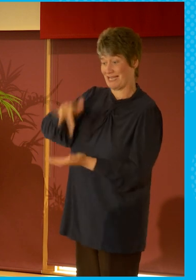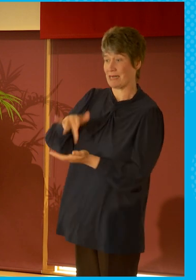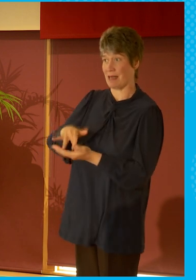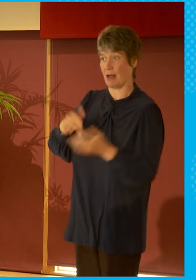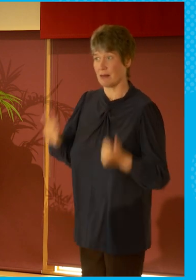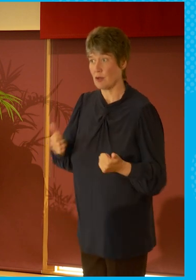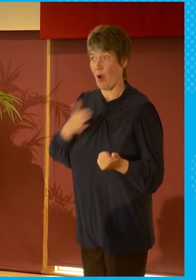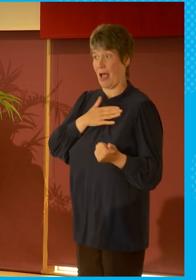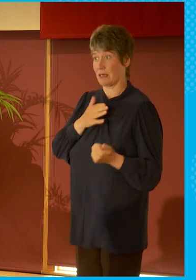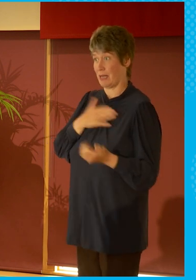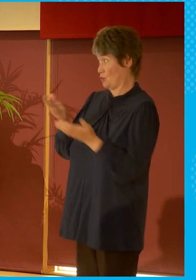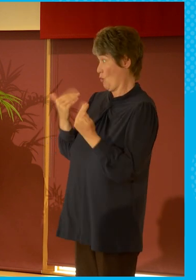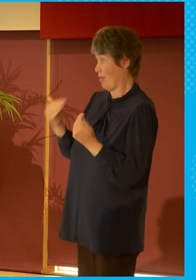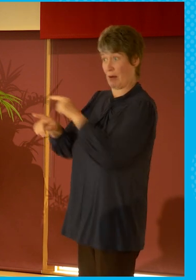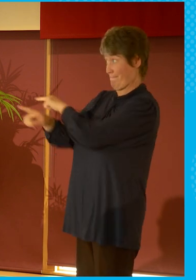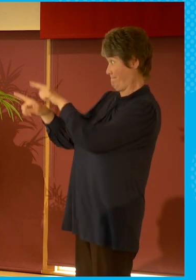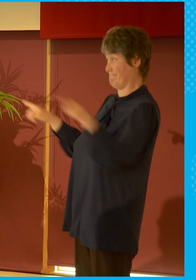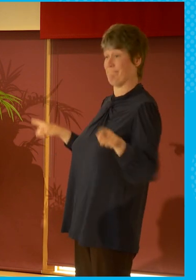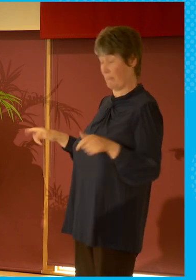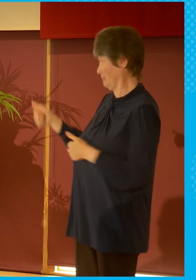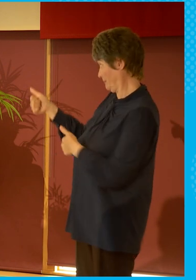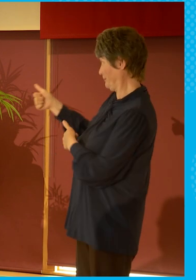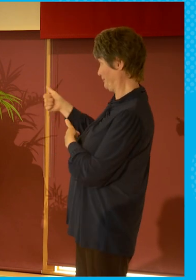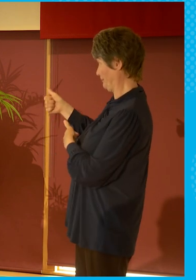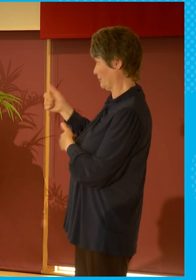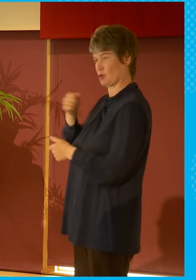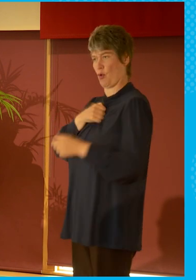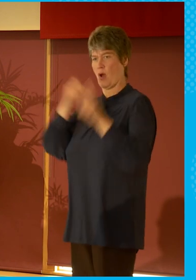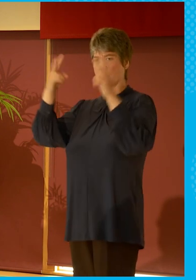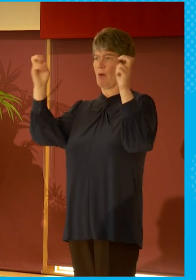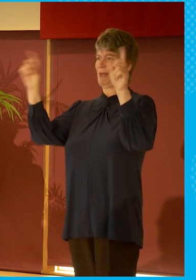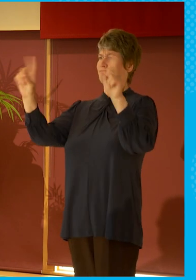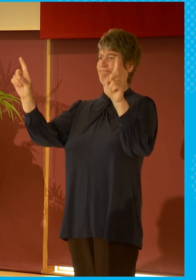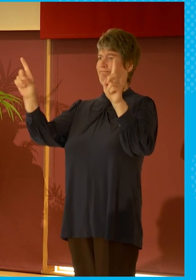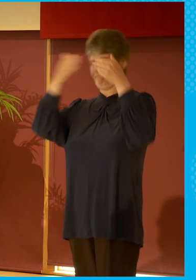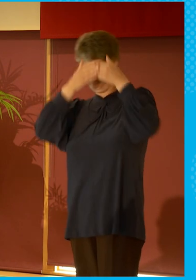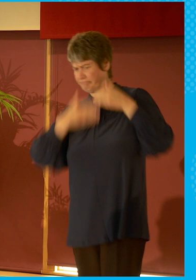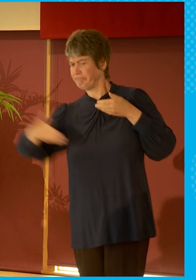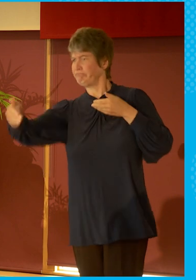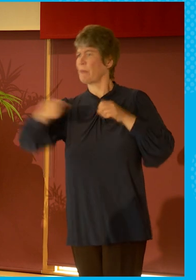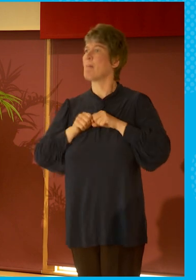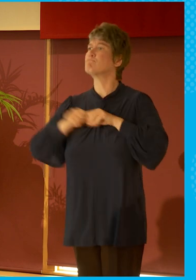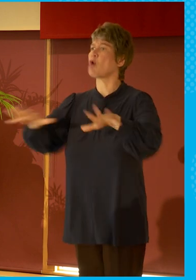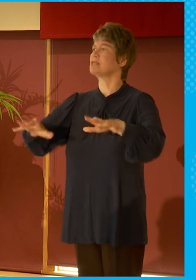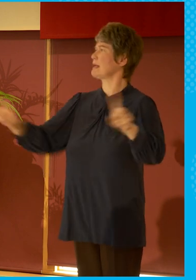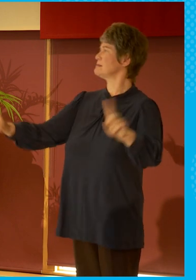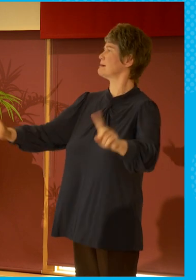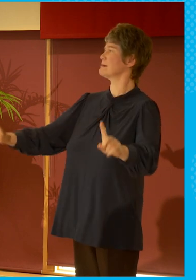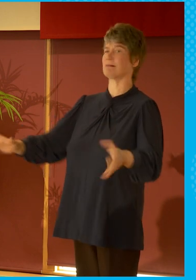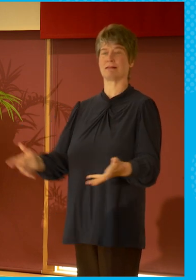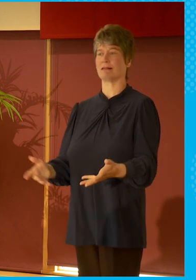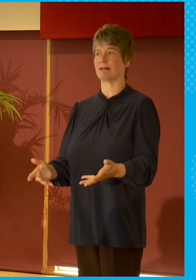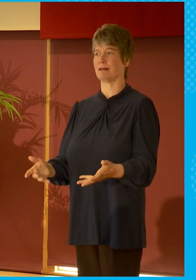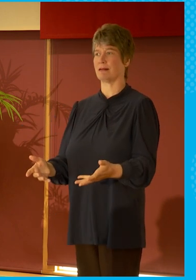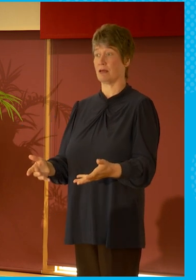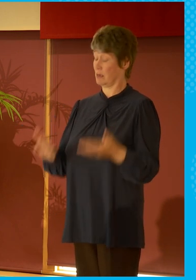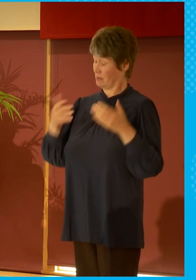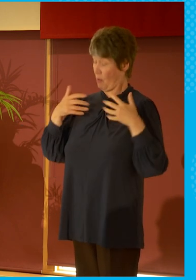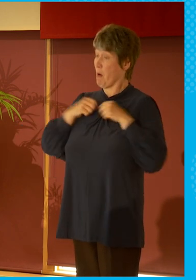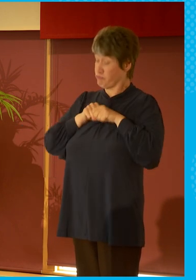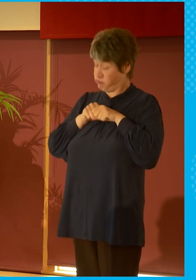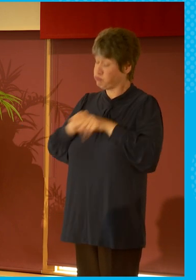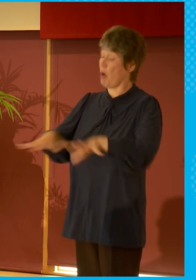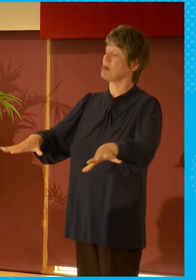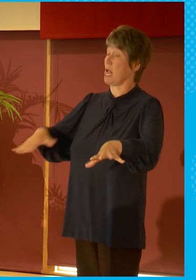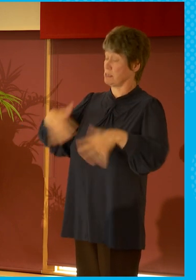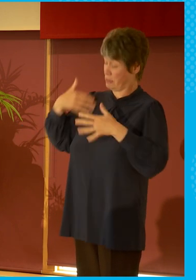all this morning and so it's our topic is the future of broadcasting and obviously broadcasting has changed and our